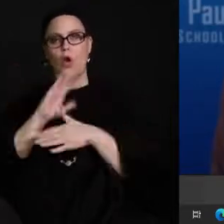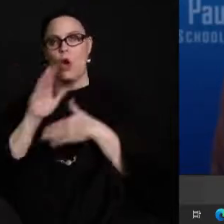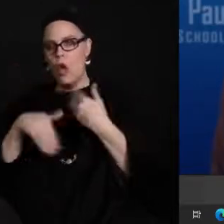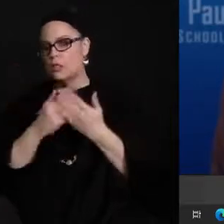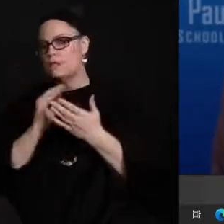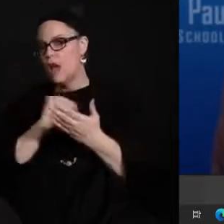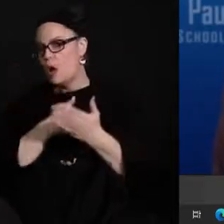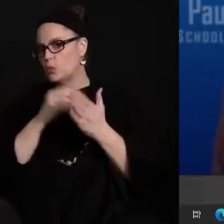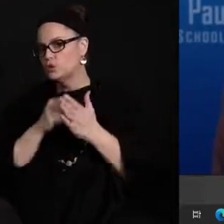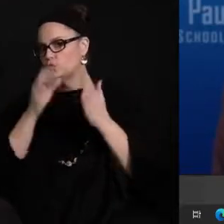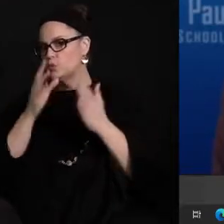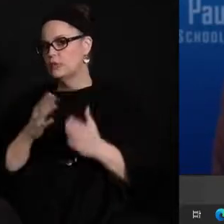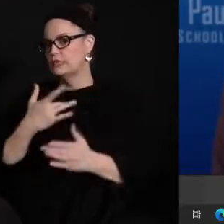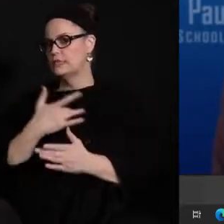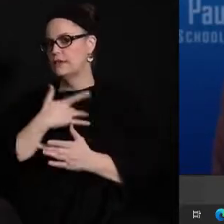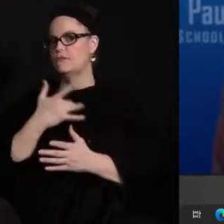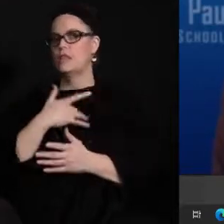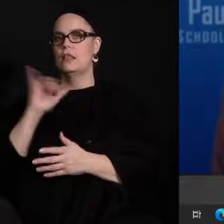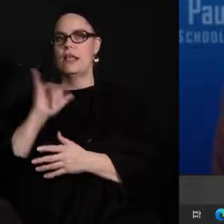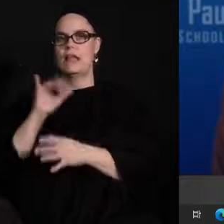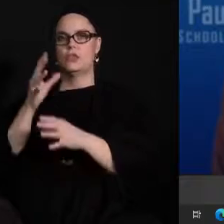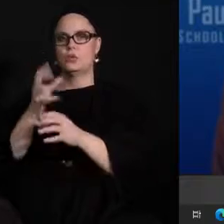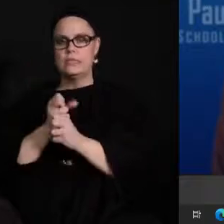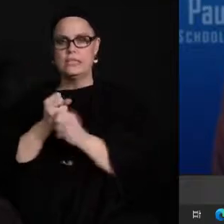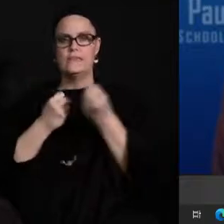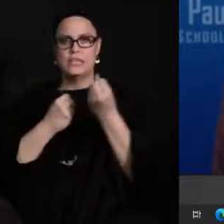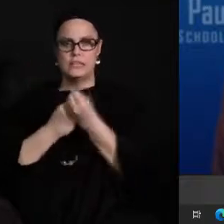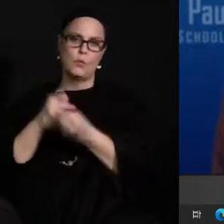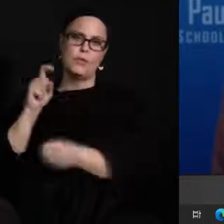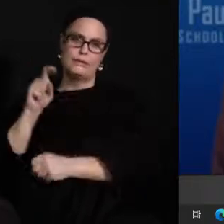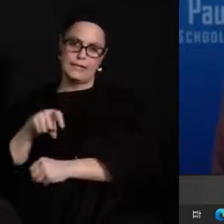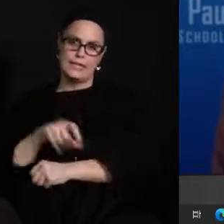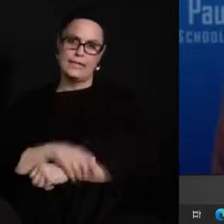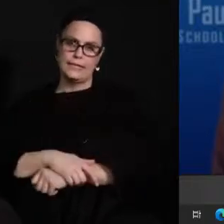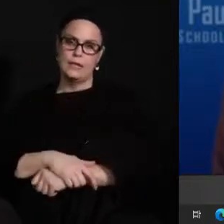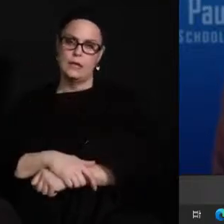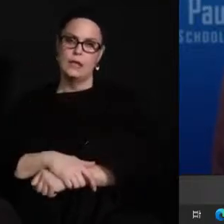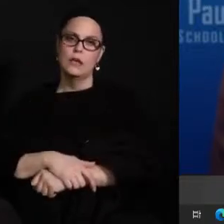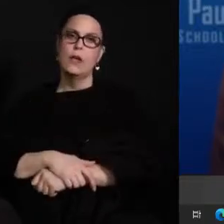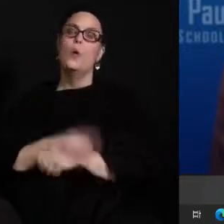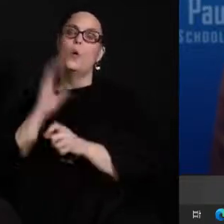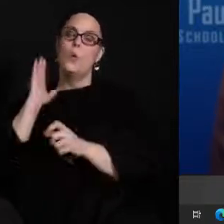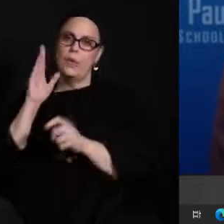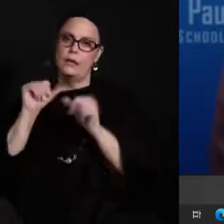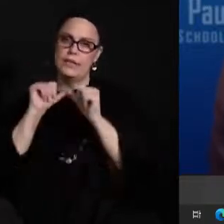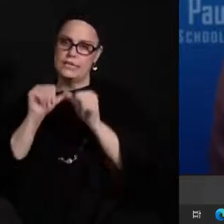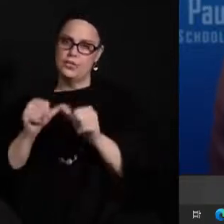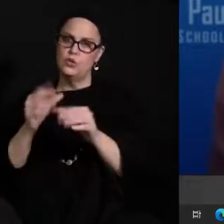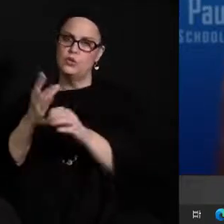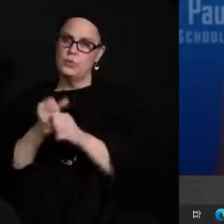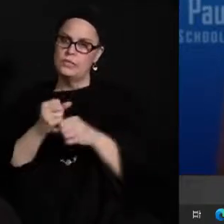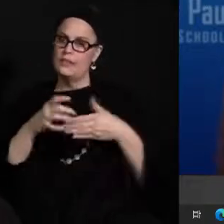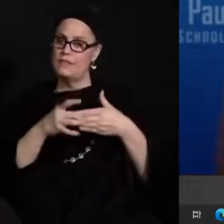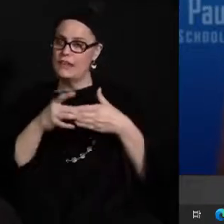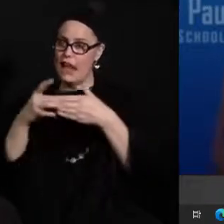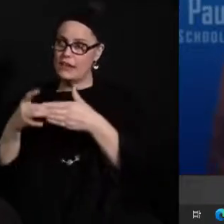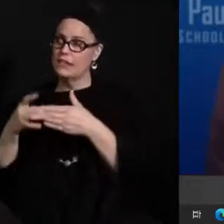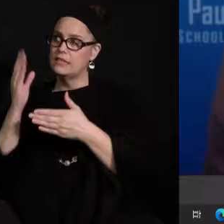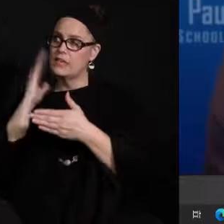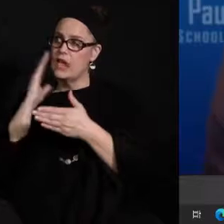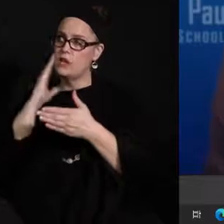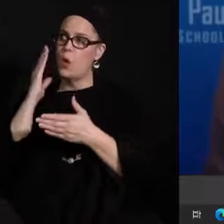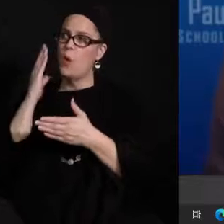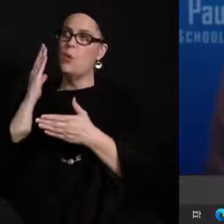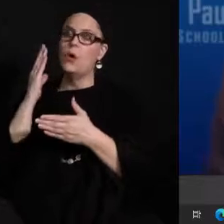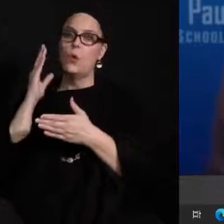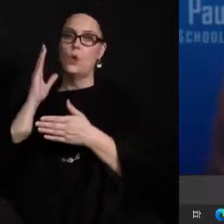our students to feel like they're getting the support that they need we'll continue to get guidance on some of the activities that i know you look forward to